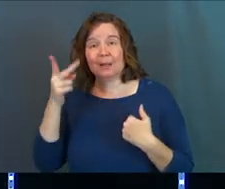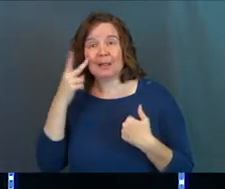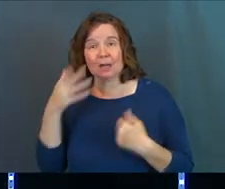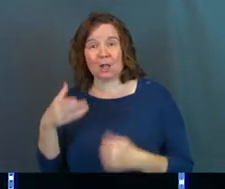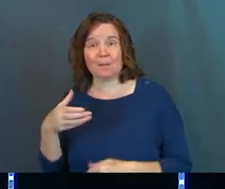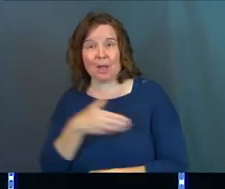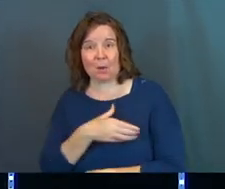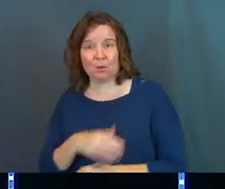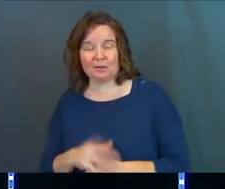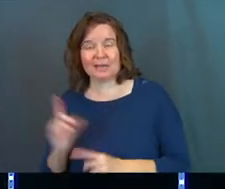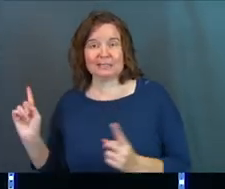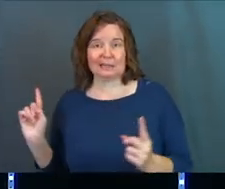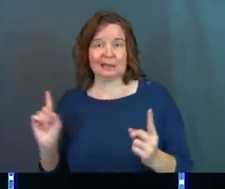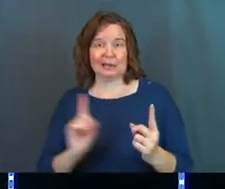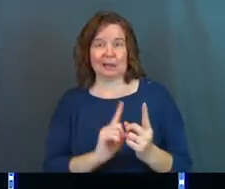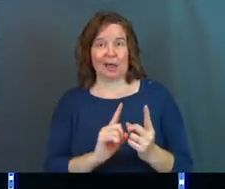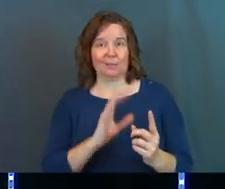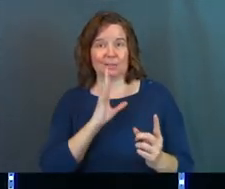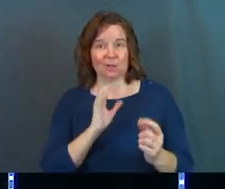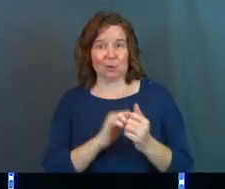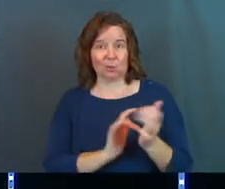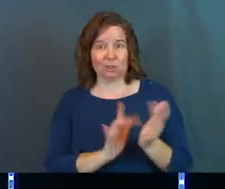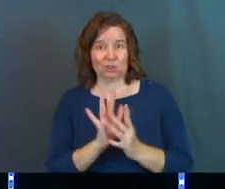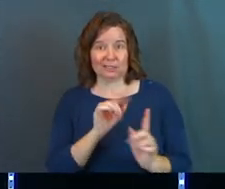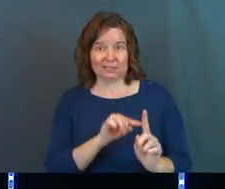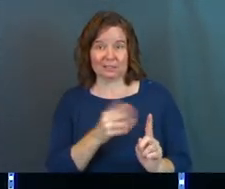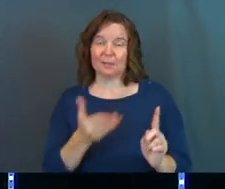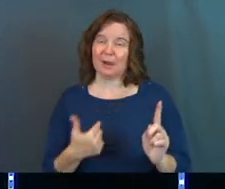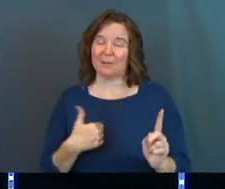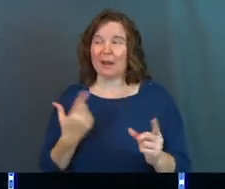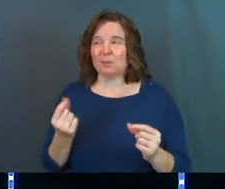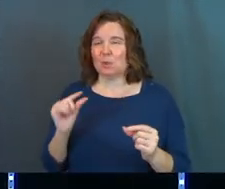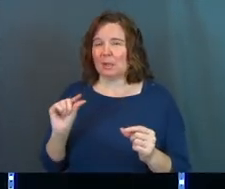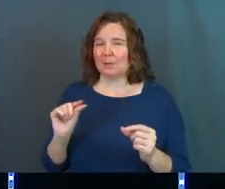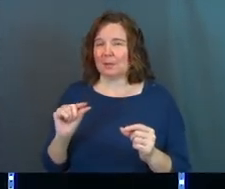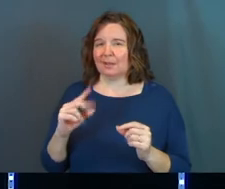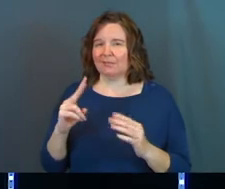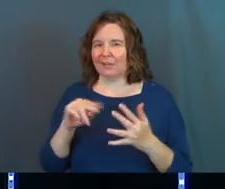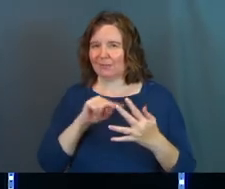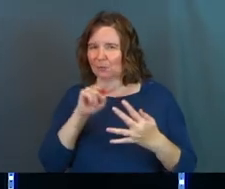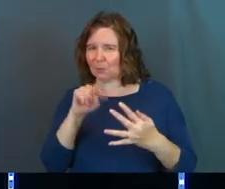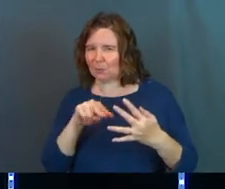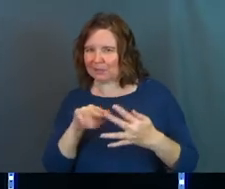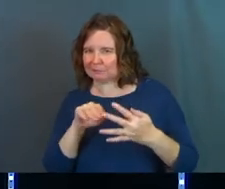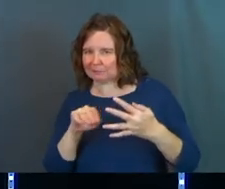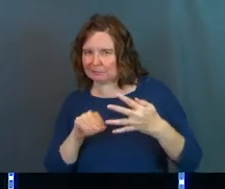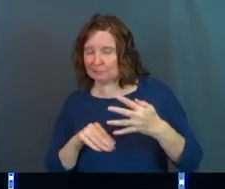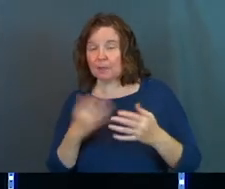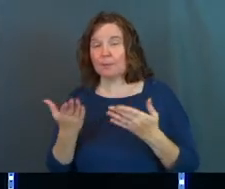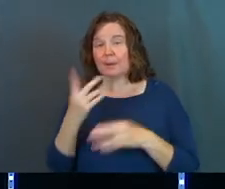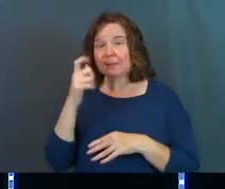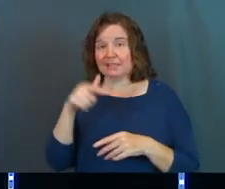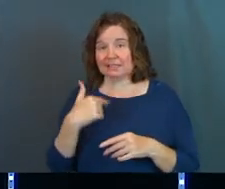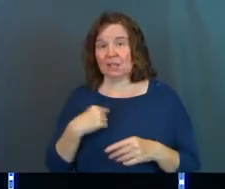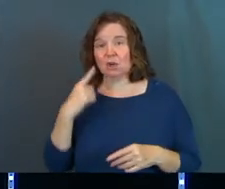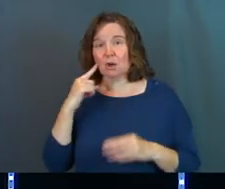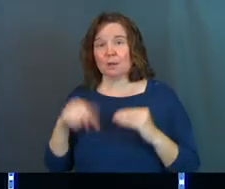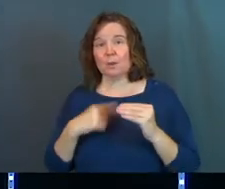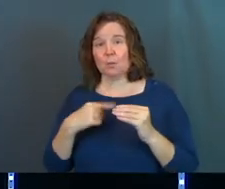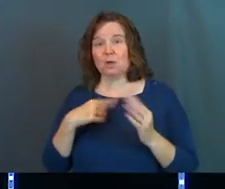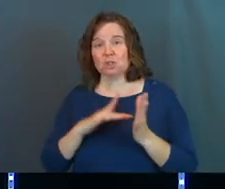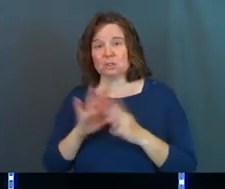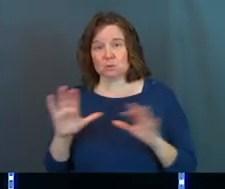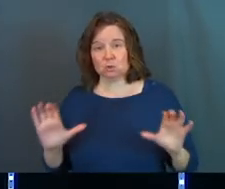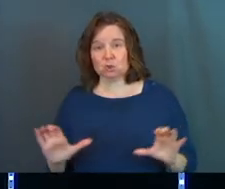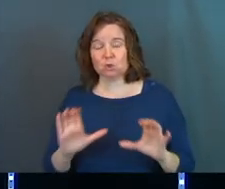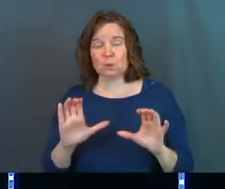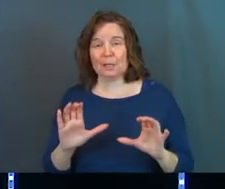Now he's going to come and have a conversation with Jesus. Probably, I'm going to do a little bit of reading between the lines here. Probably because he had heard about what Jesus